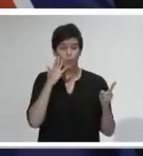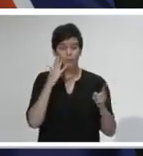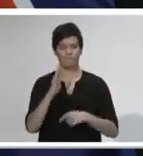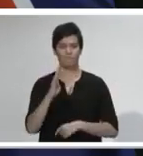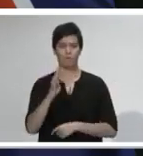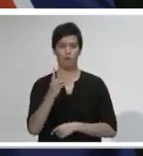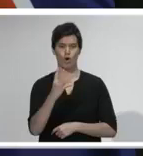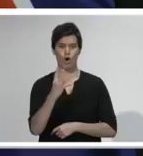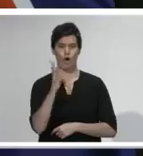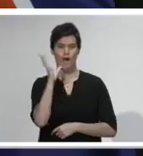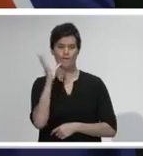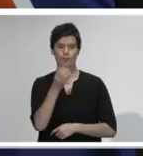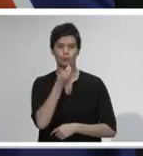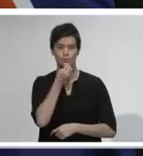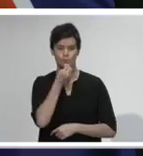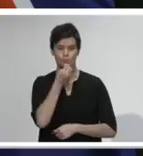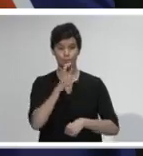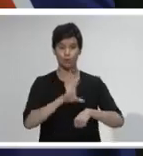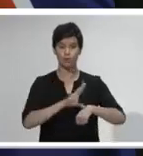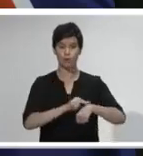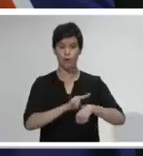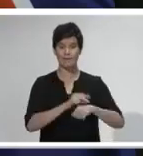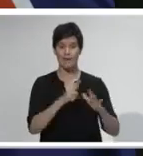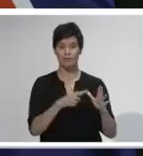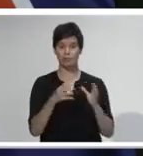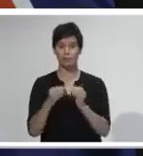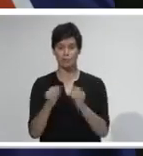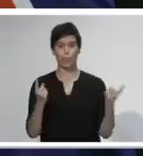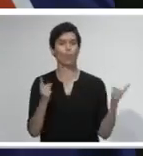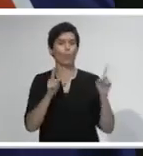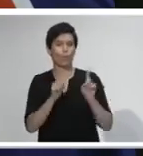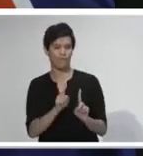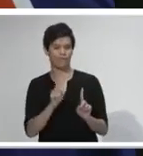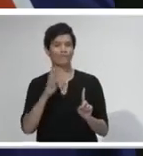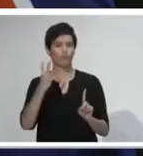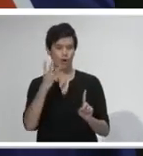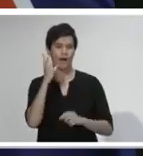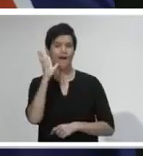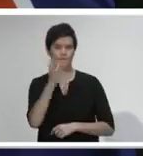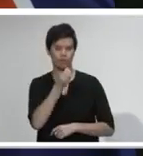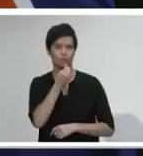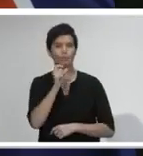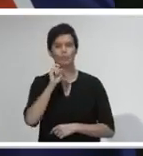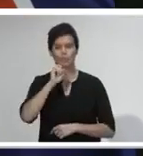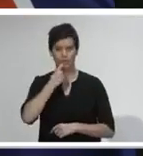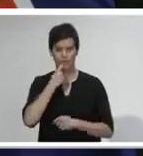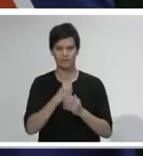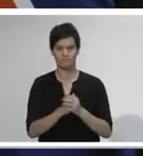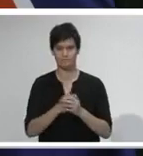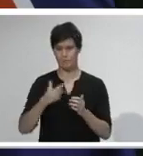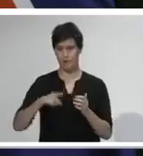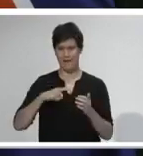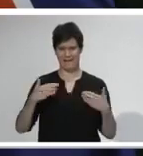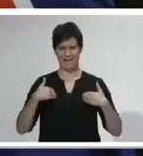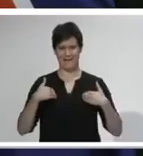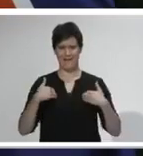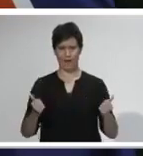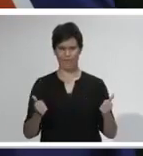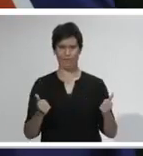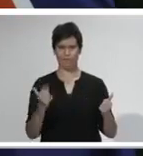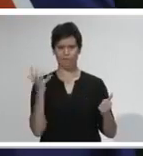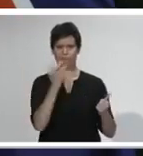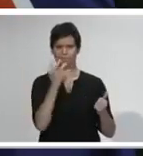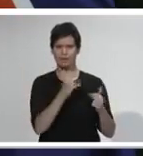joining me for that announcement, given the strong role that health plays in the decision-making and the deliberations that